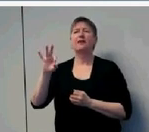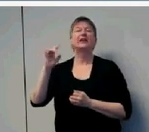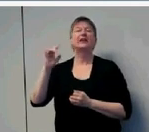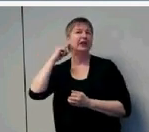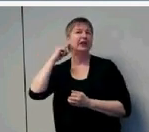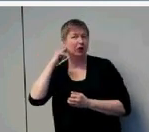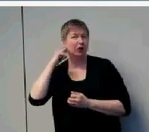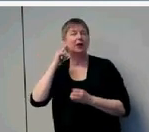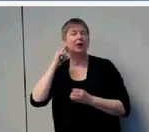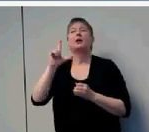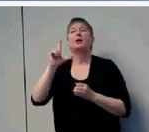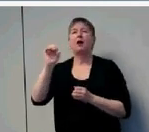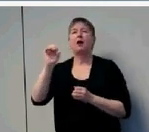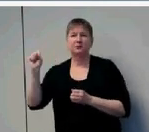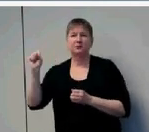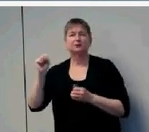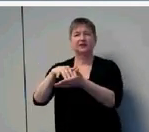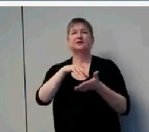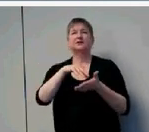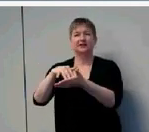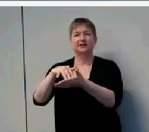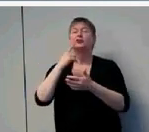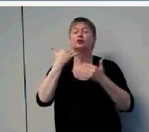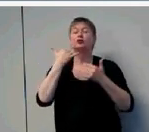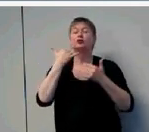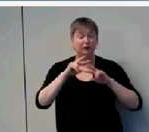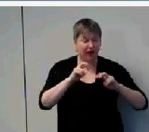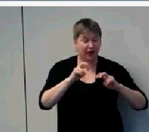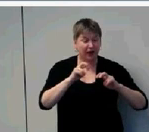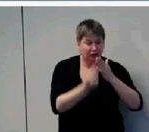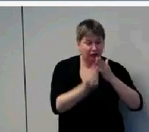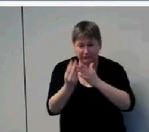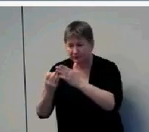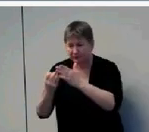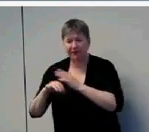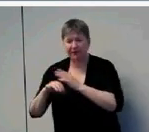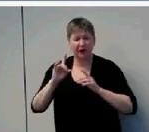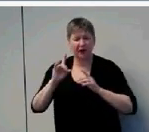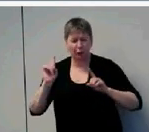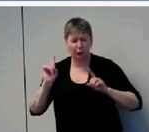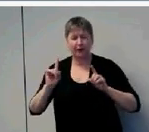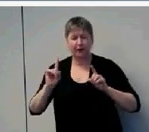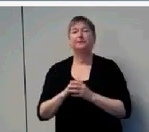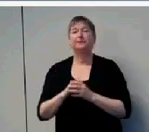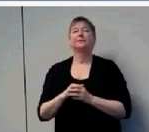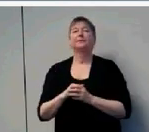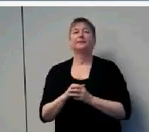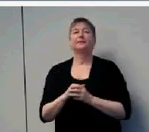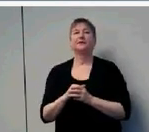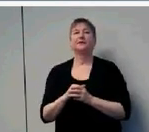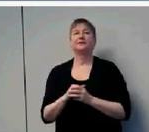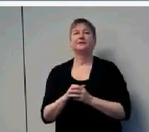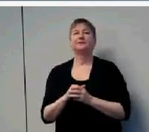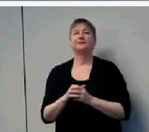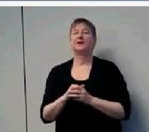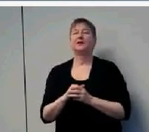research gaps. At the foundation of our work is the belief for the recognition that